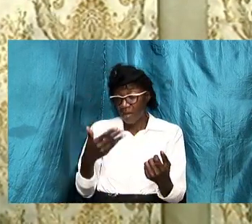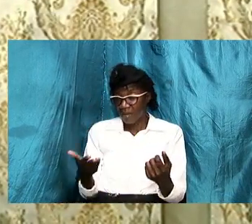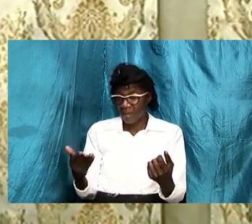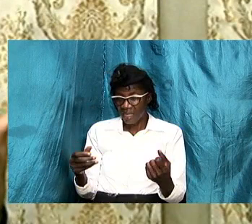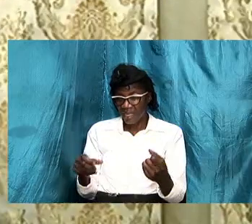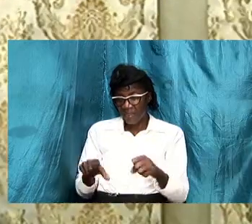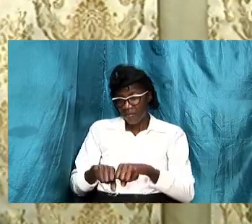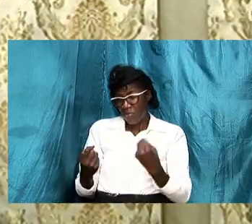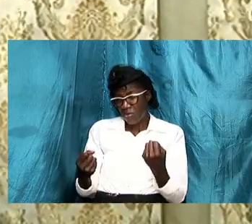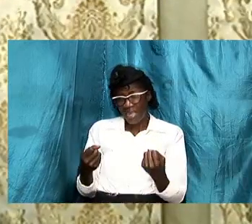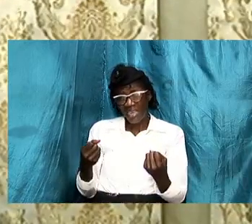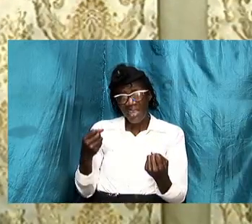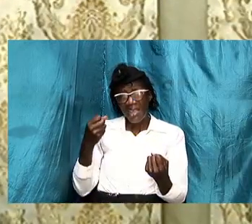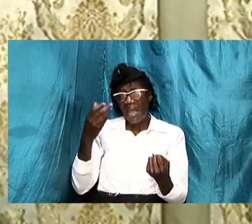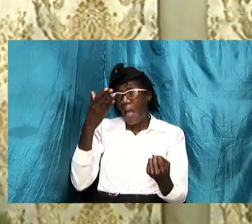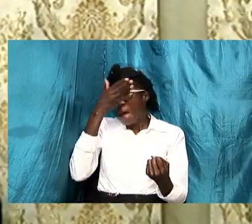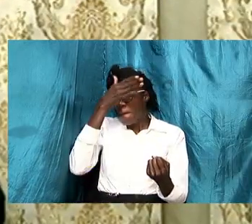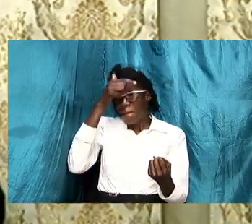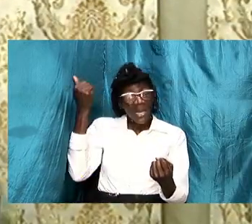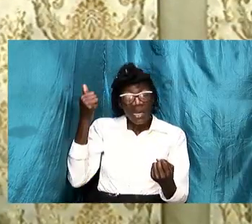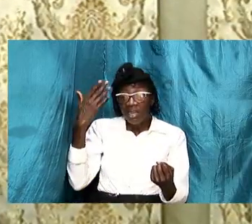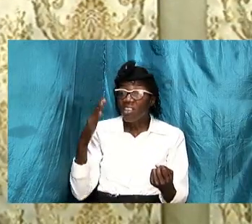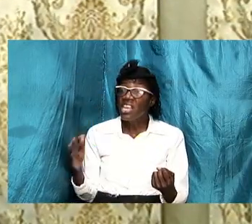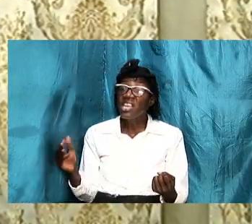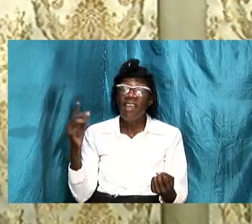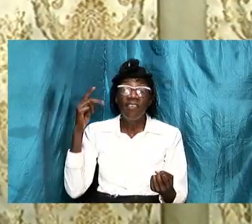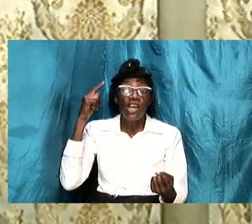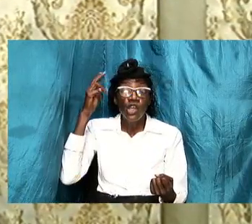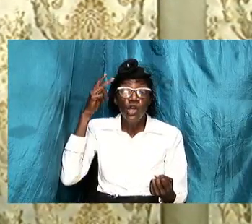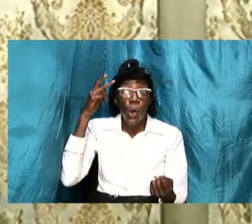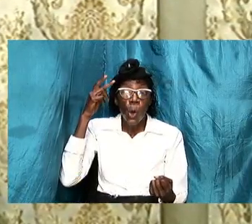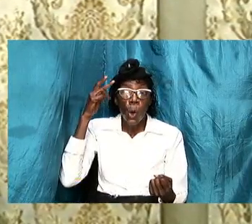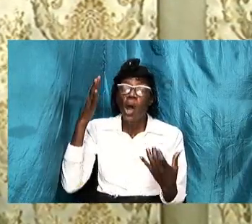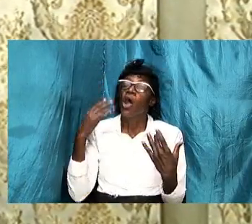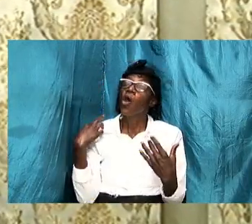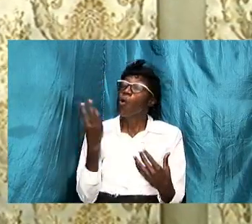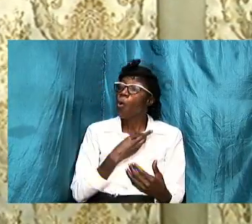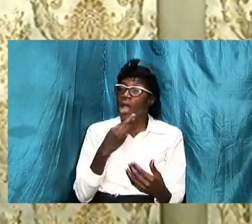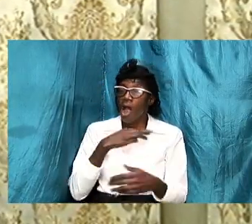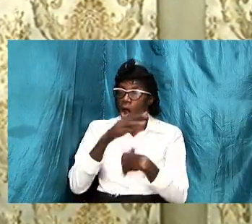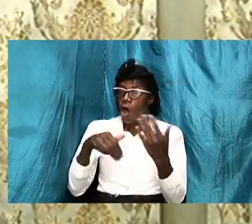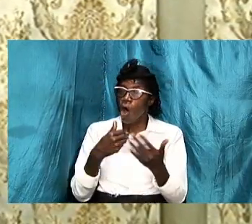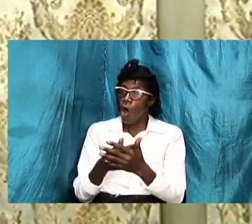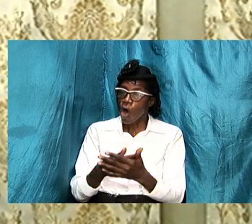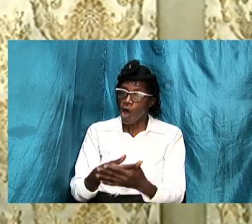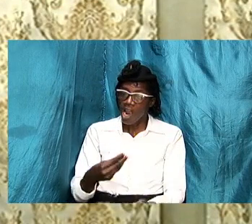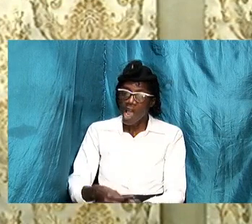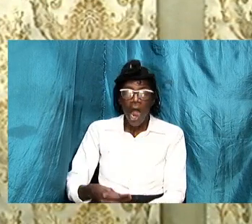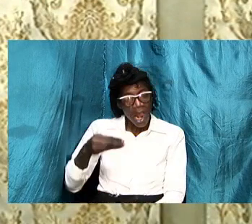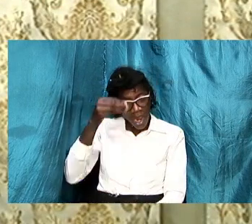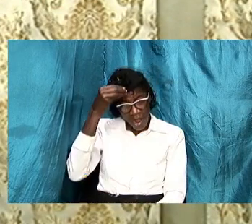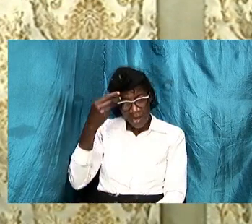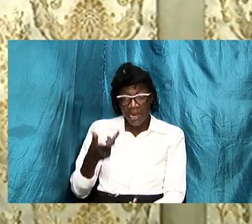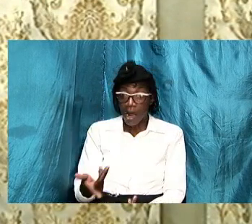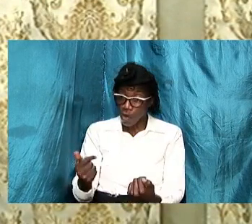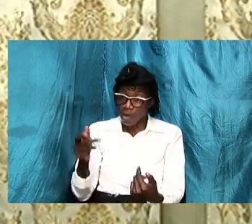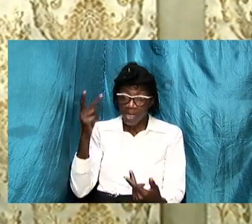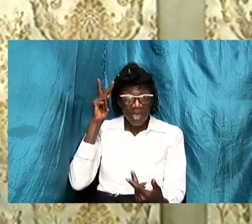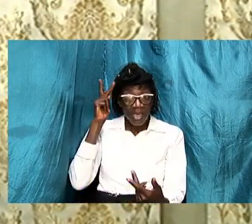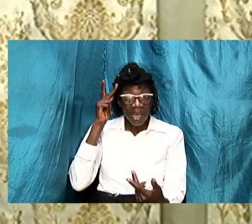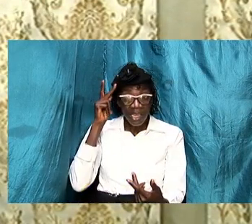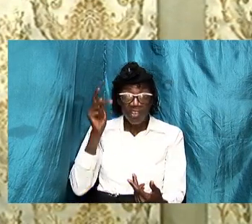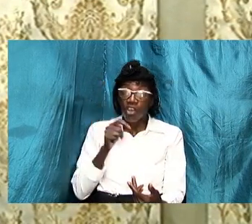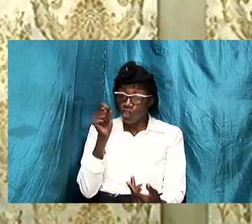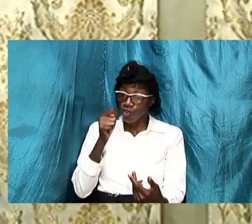because we didn't know well we are all learning and we are all coming into knowledge and the fact that